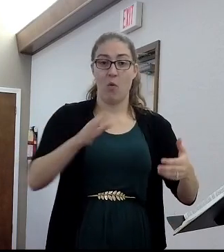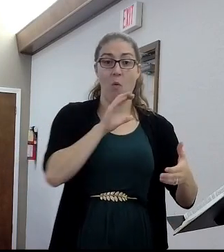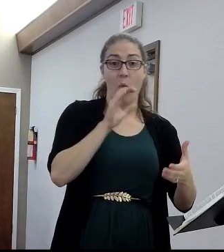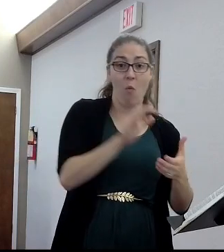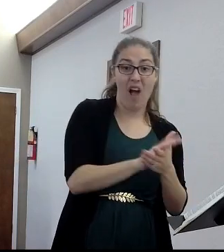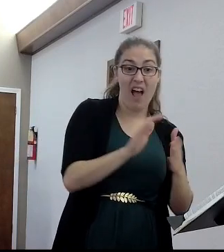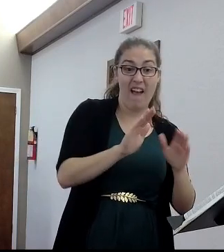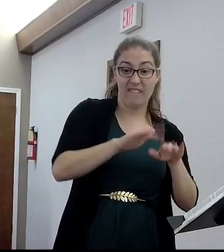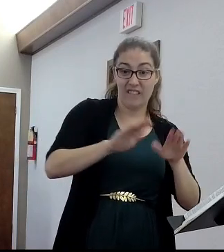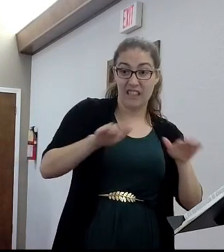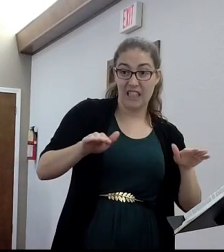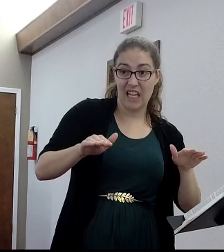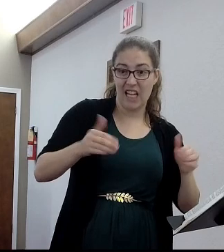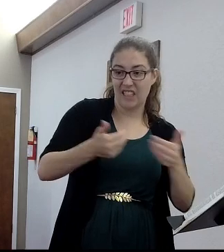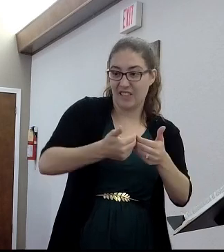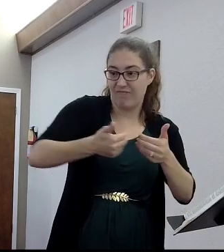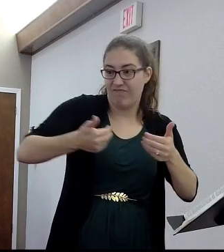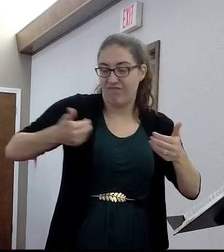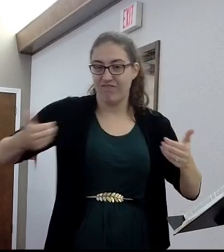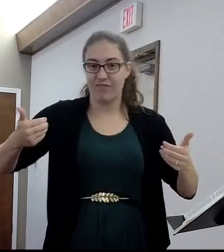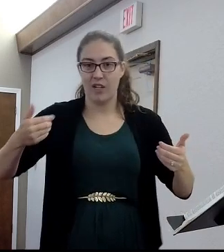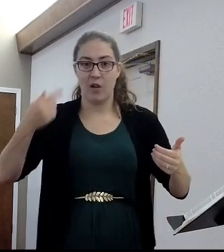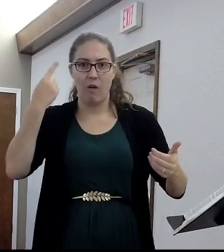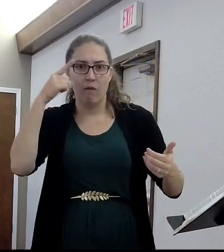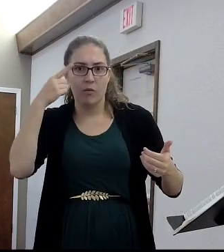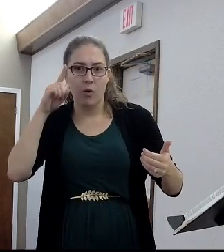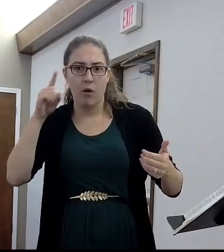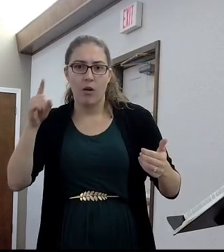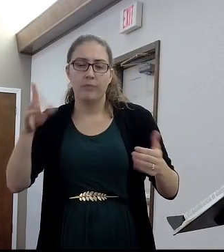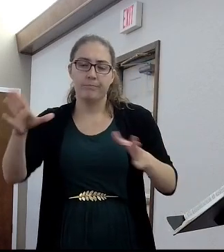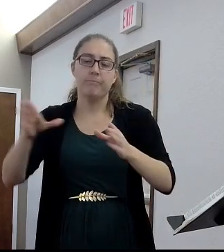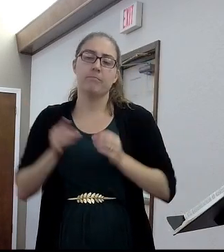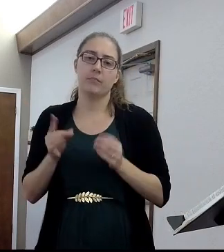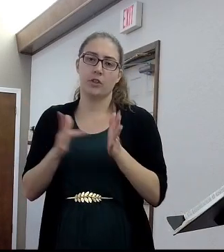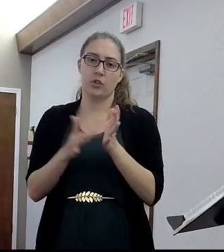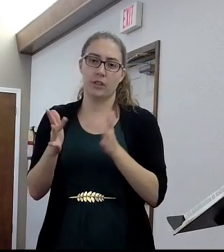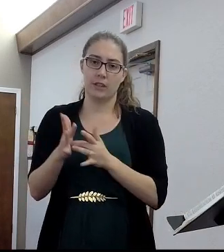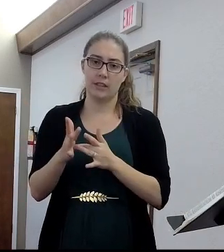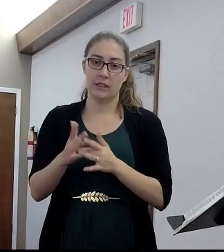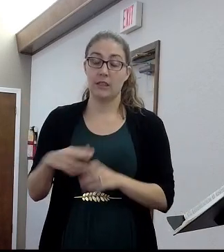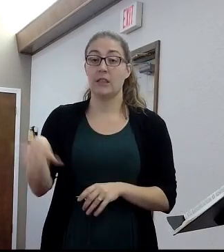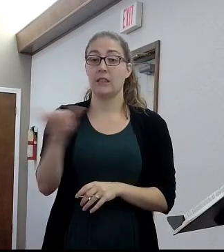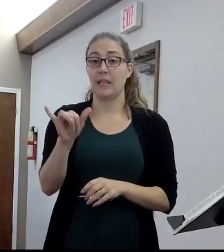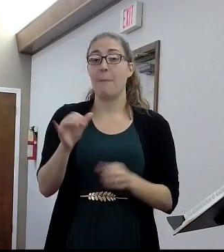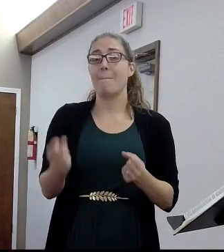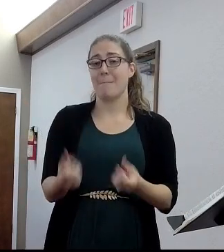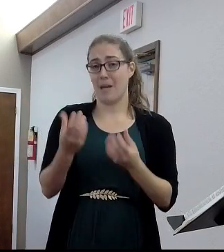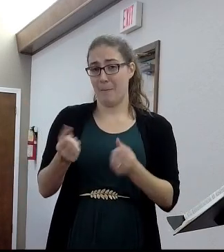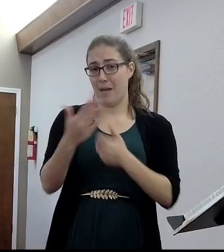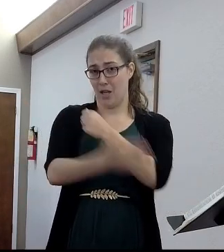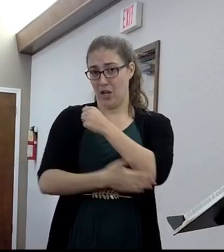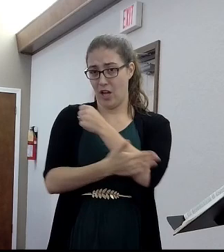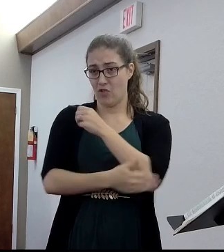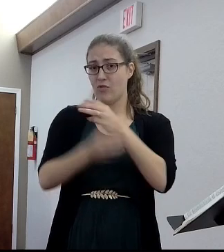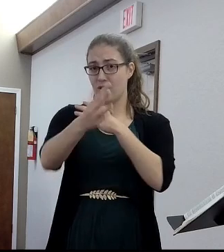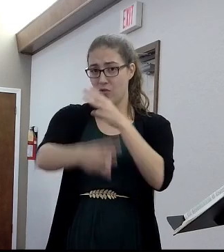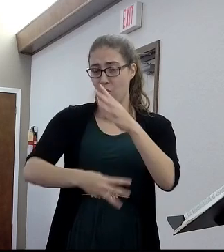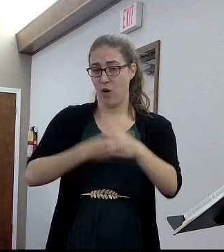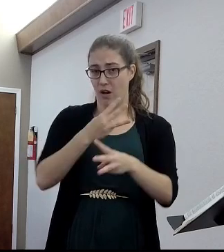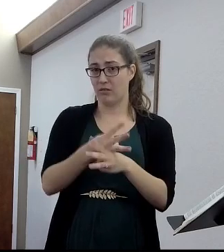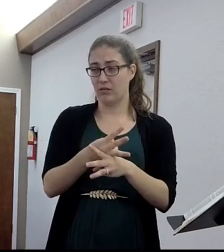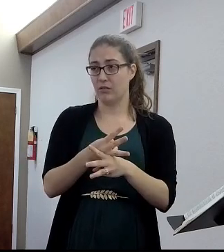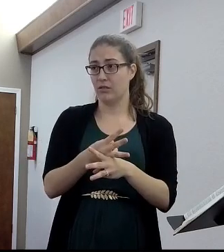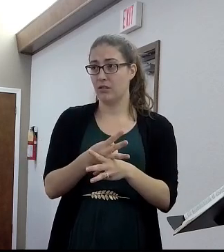the same today. There are many places in the world where this is still a very common thing. Yeah. When poor